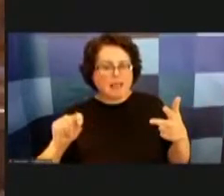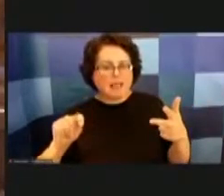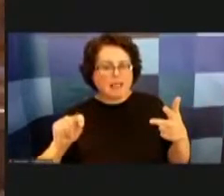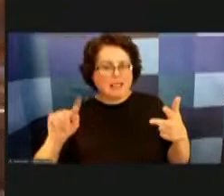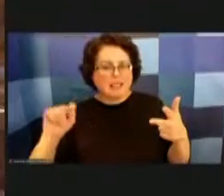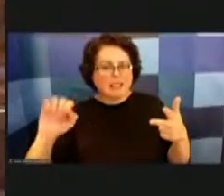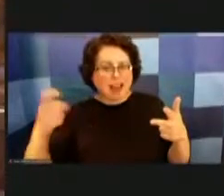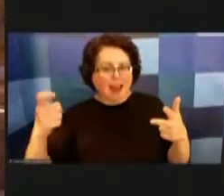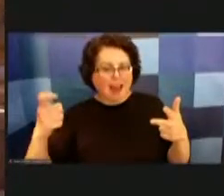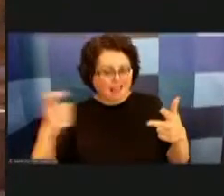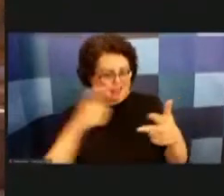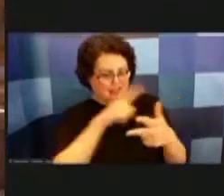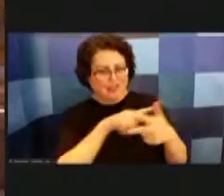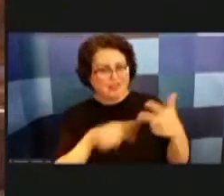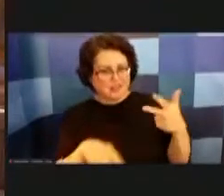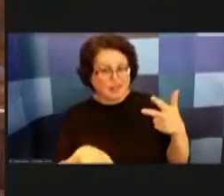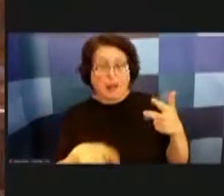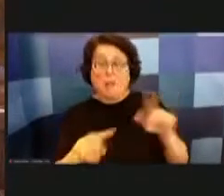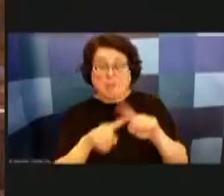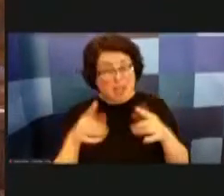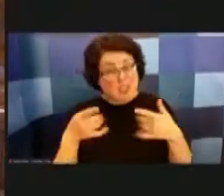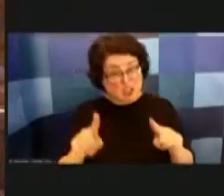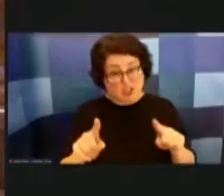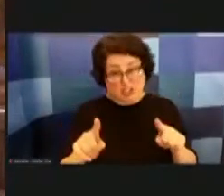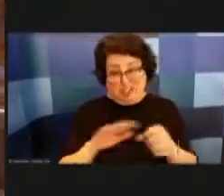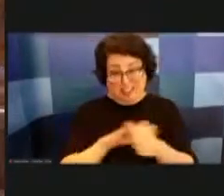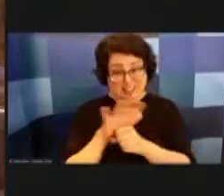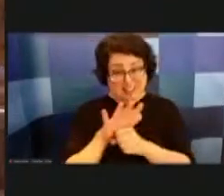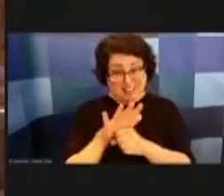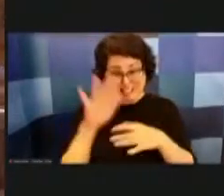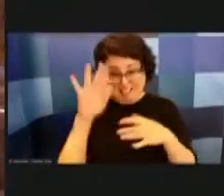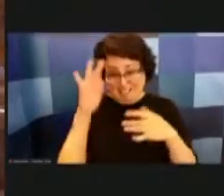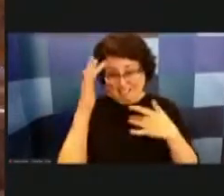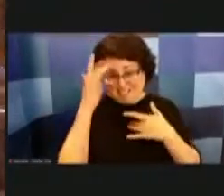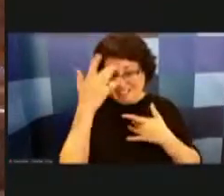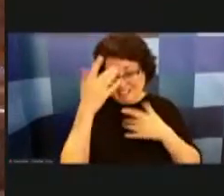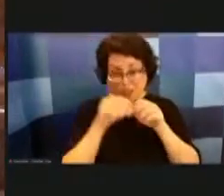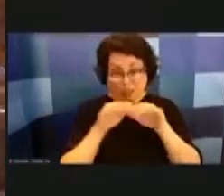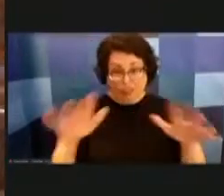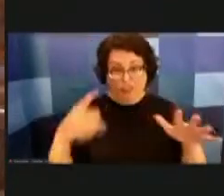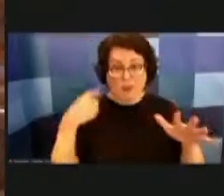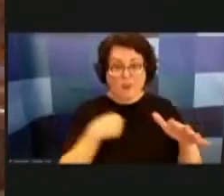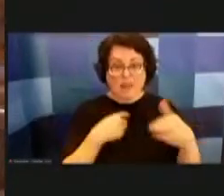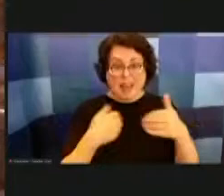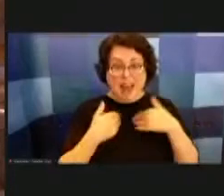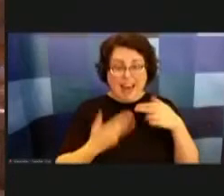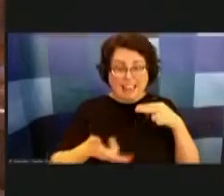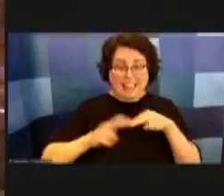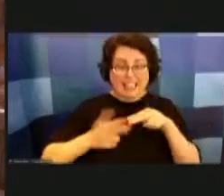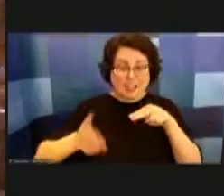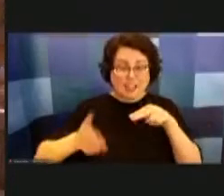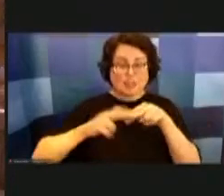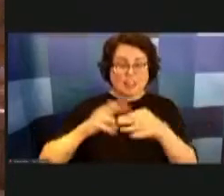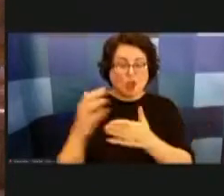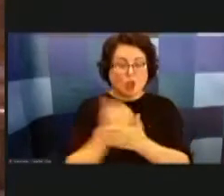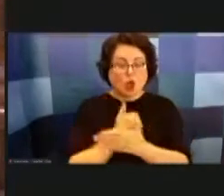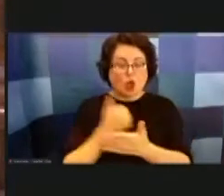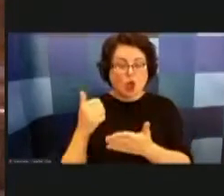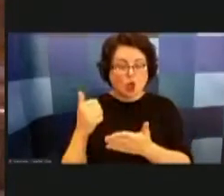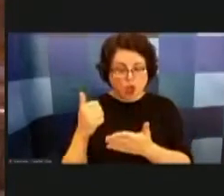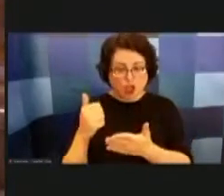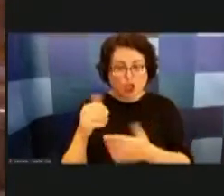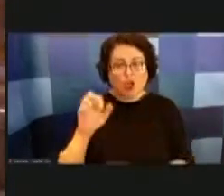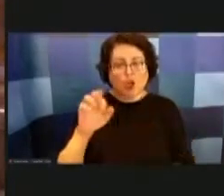hit during the pandemic we actually had an increase uh in uh earned income and also deed transfer